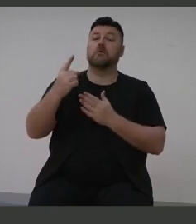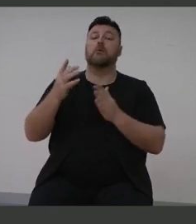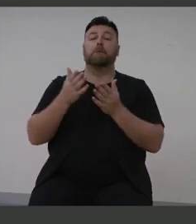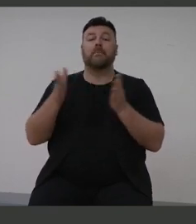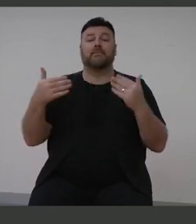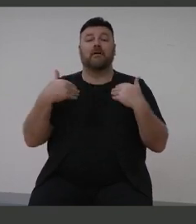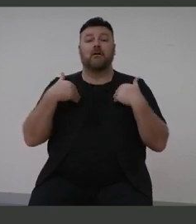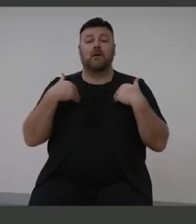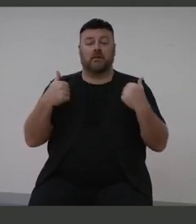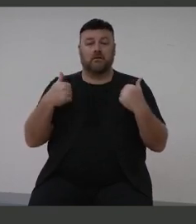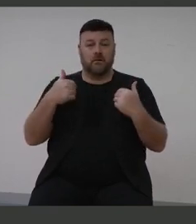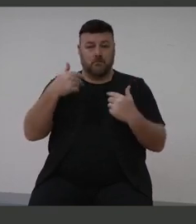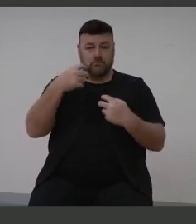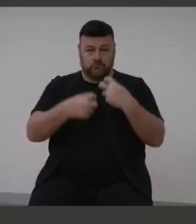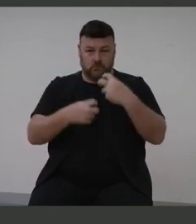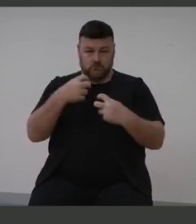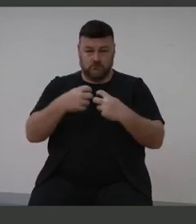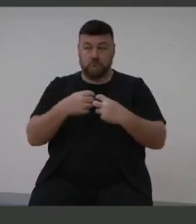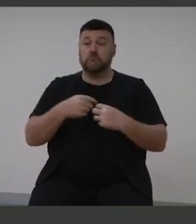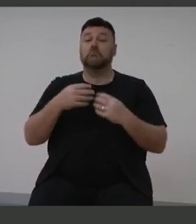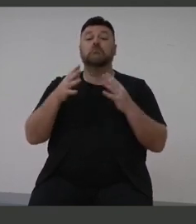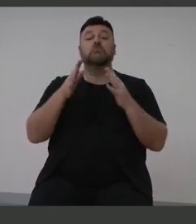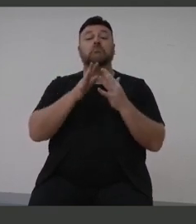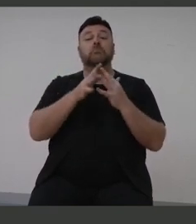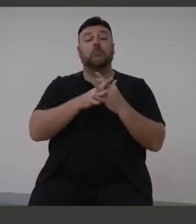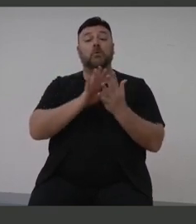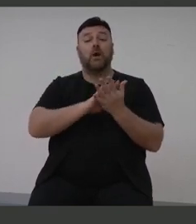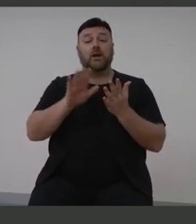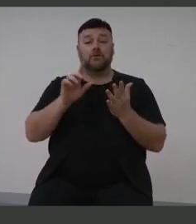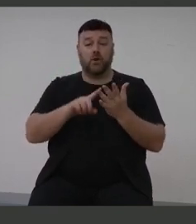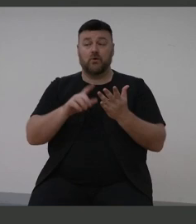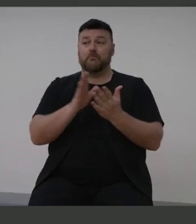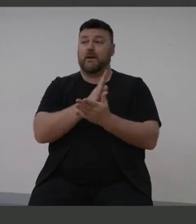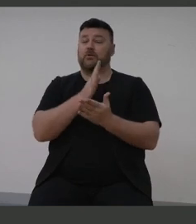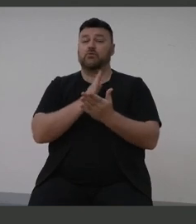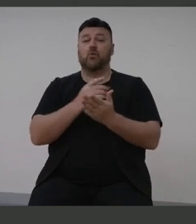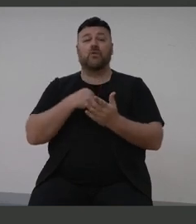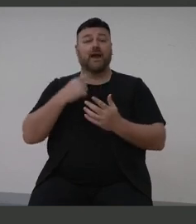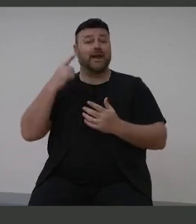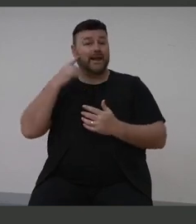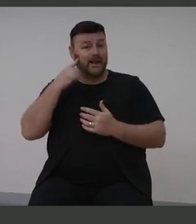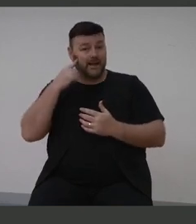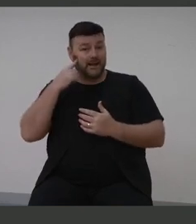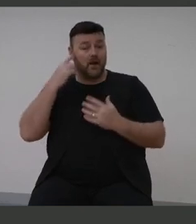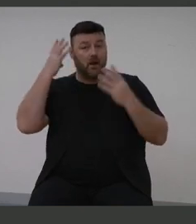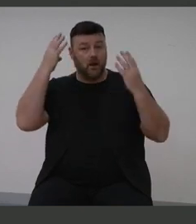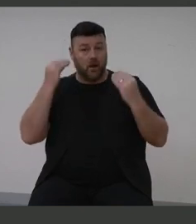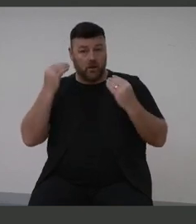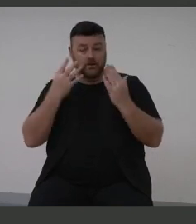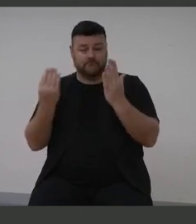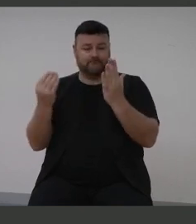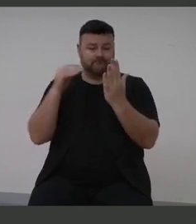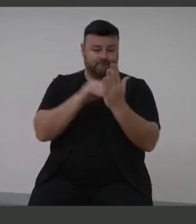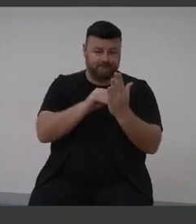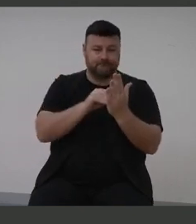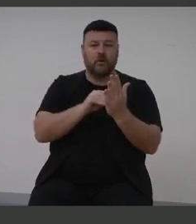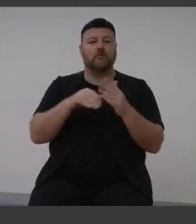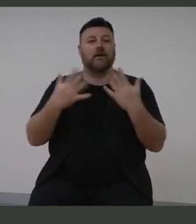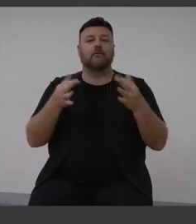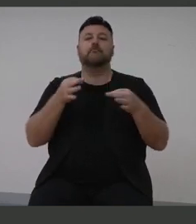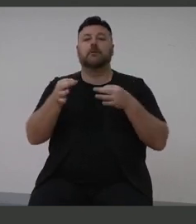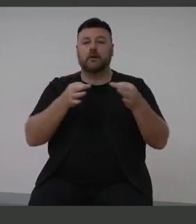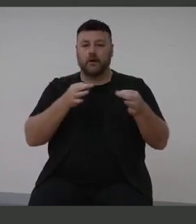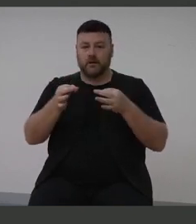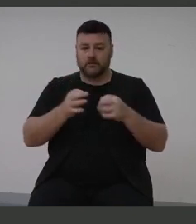asking for hearing to be made part of national health plans. Hearing is not tangential. Hearing